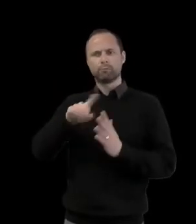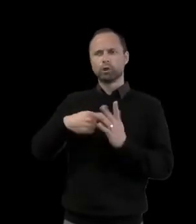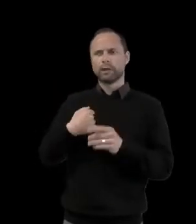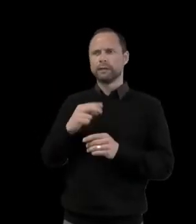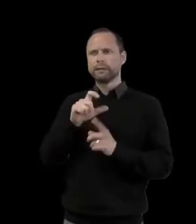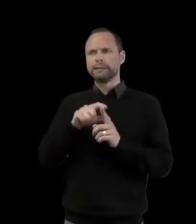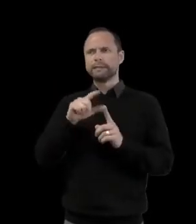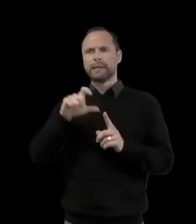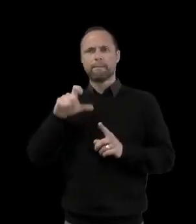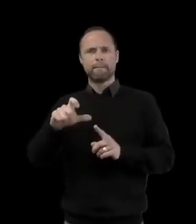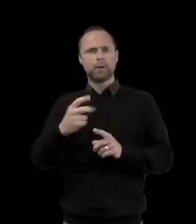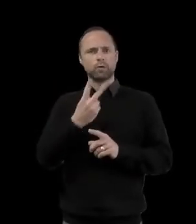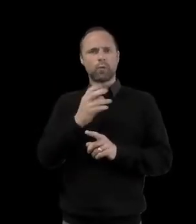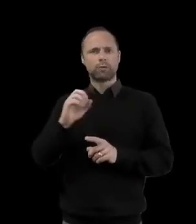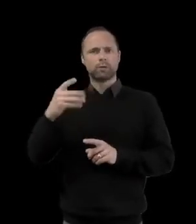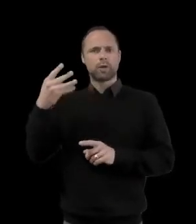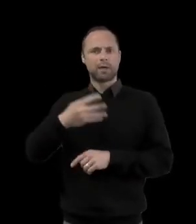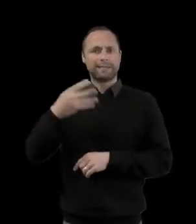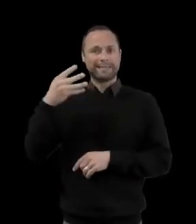2019.